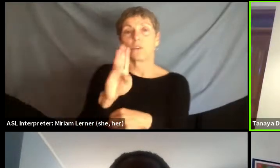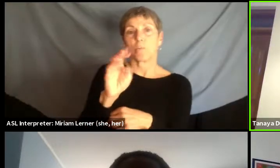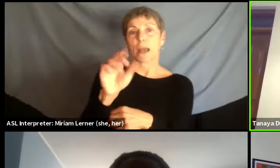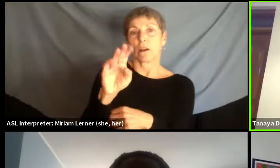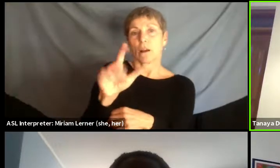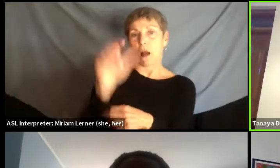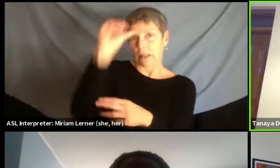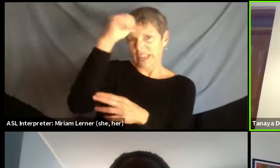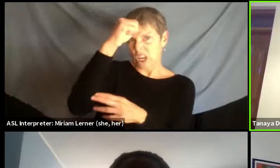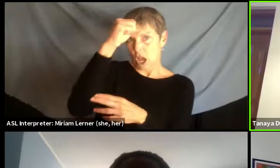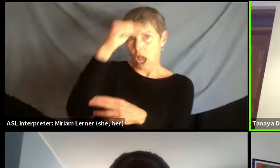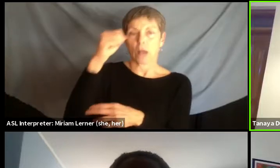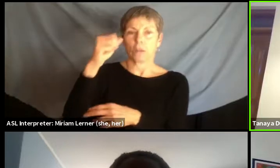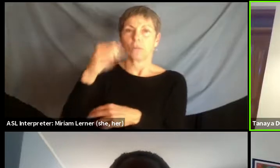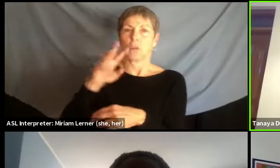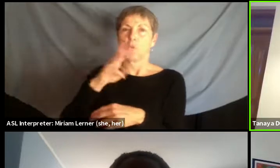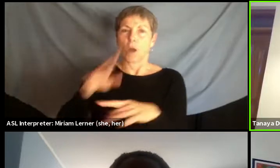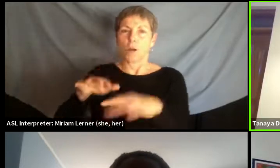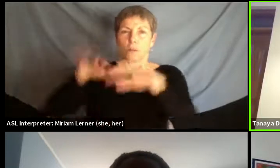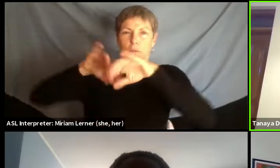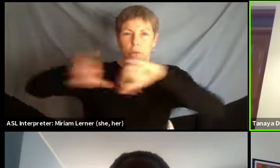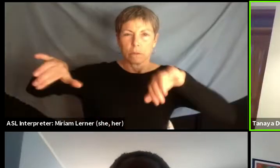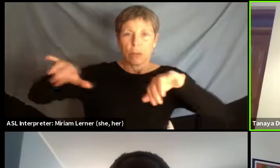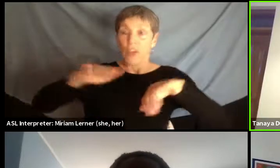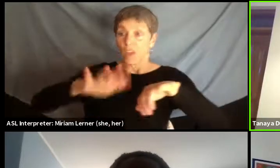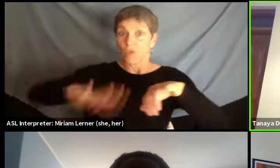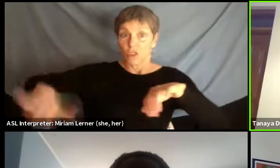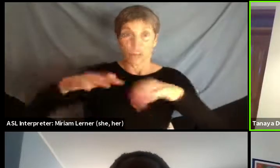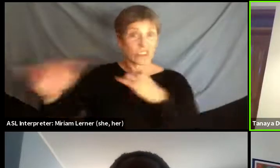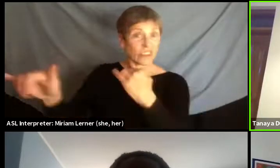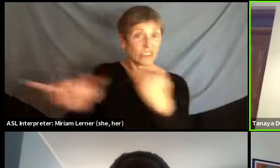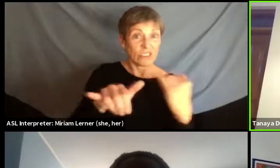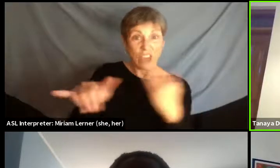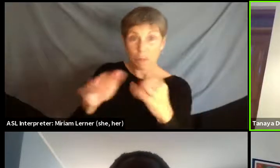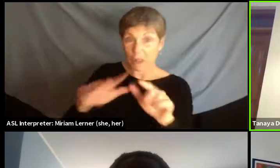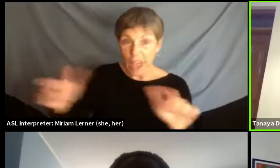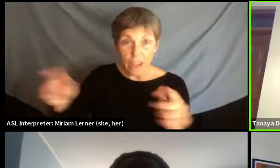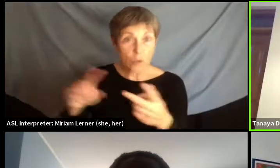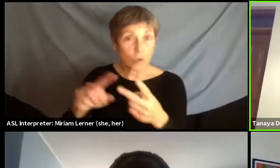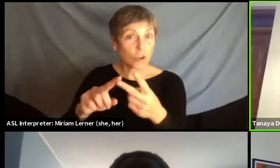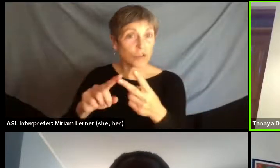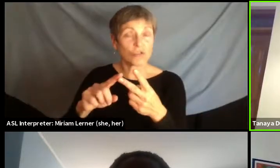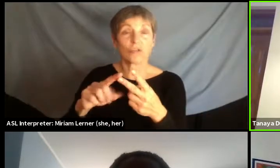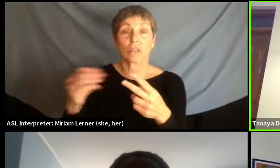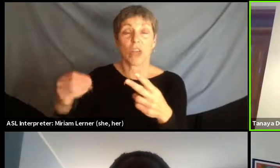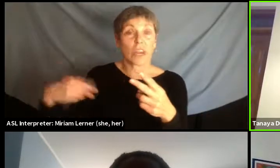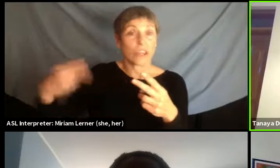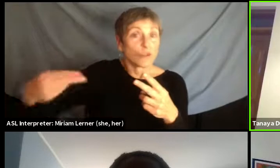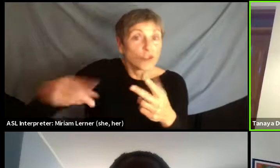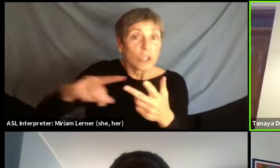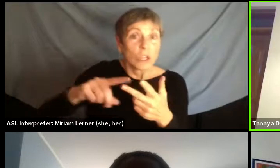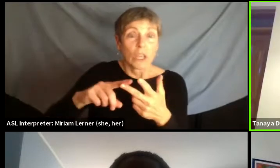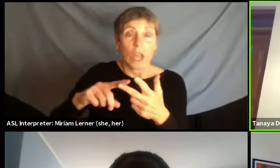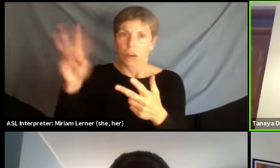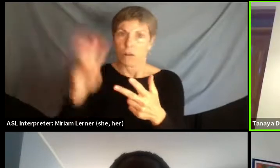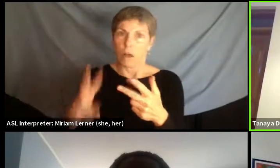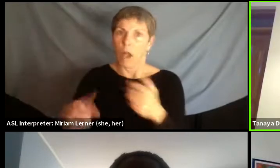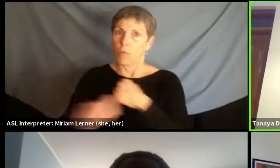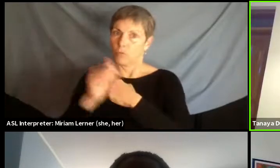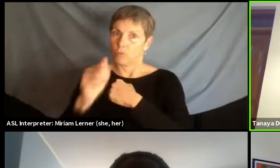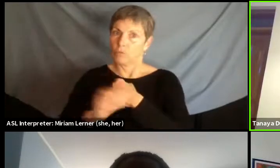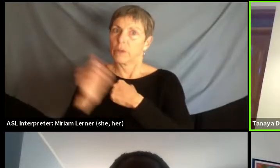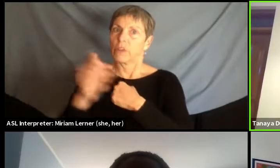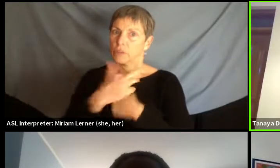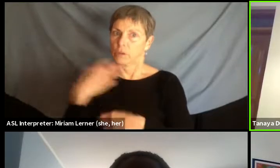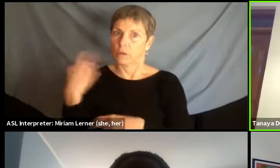region is characterized by shared language, culture, colonial histories, and climate-related risks, mostly in the form of sea level